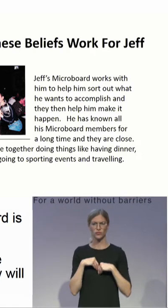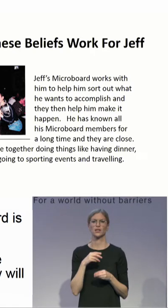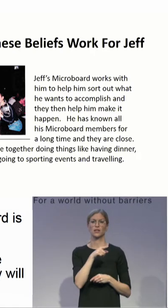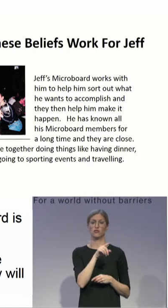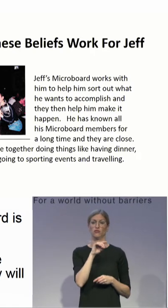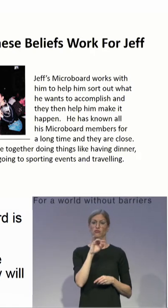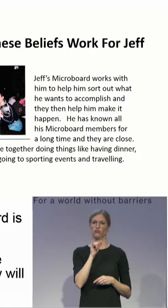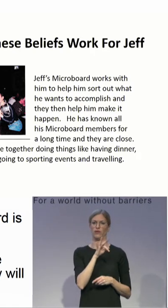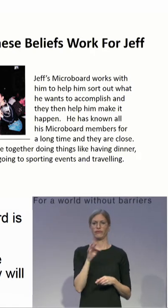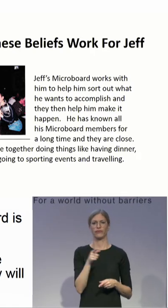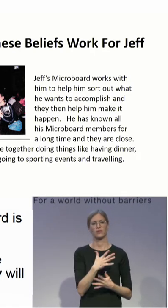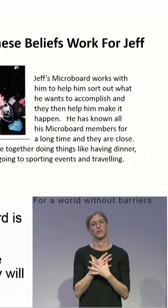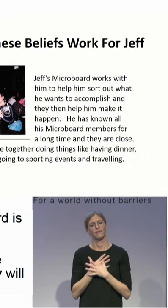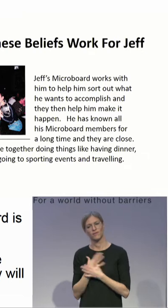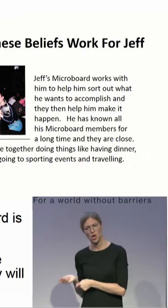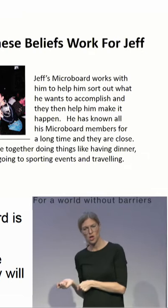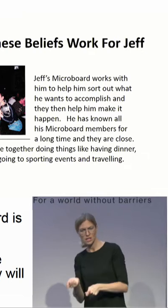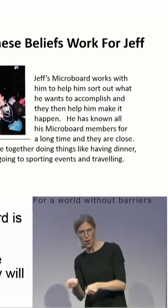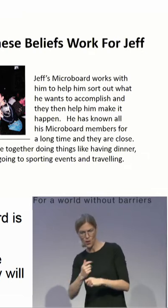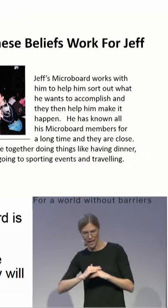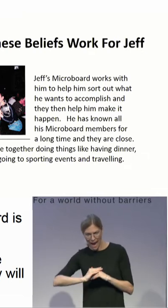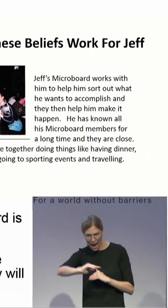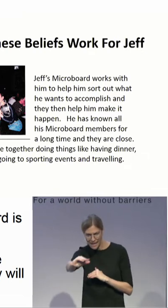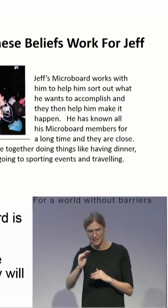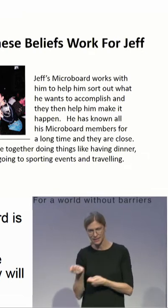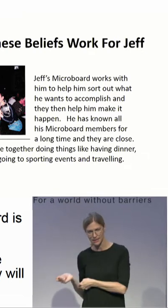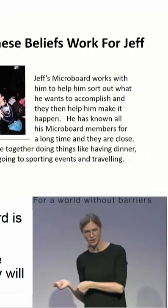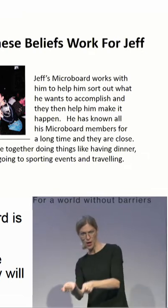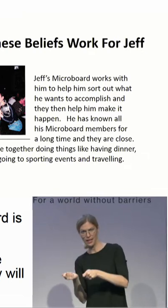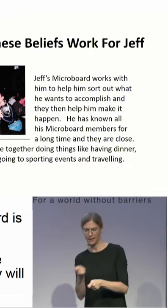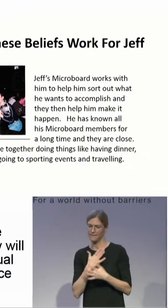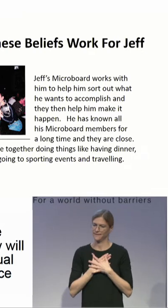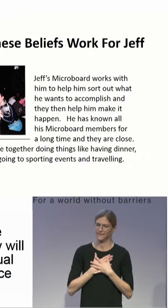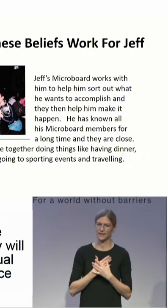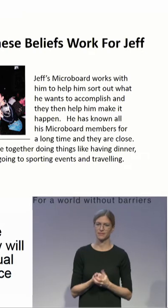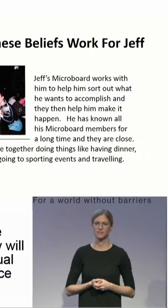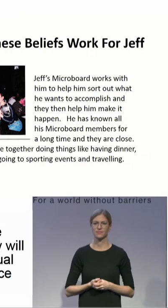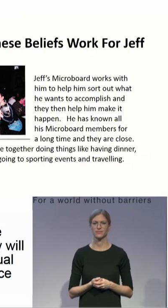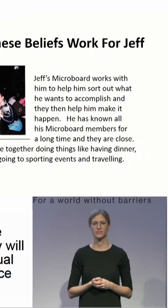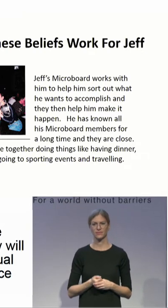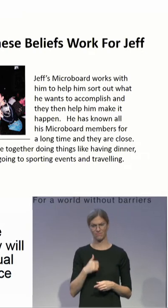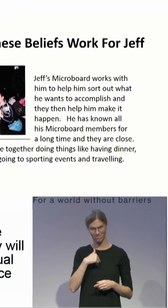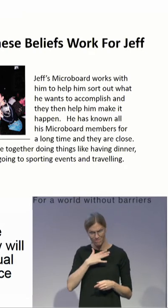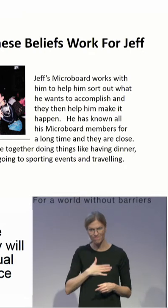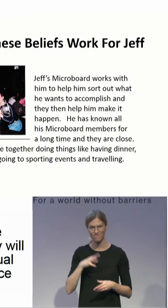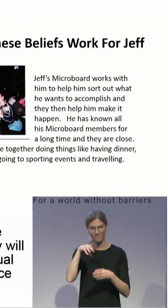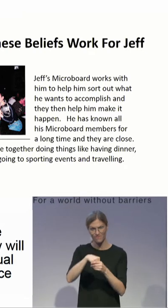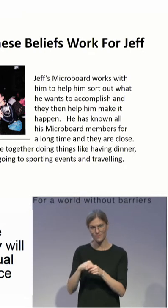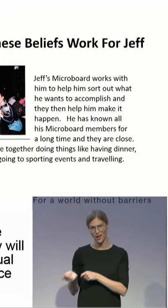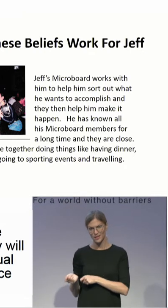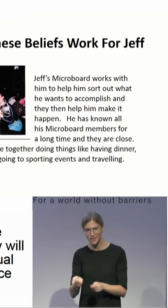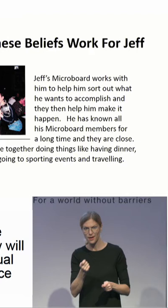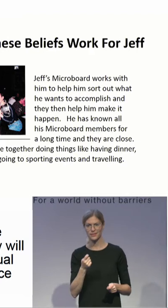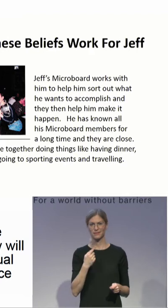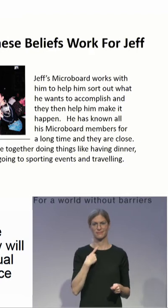Canada, ice hockey. We all live and breathe hockey in Canada. And he wanted to go to, we have this famous outdoor tournament. It's usually in some place, this